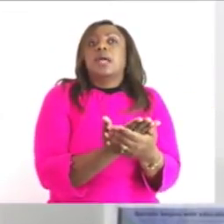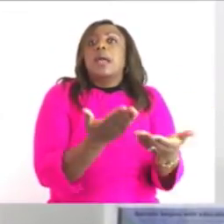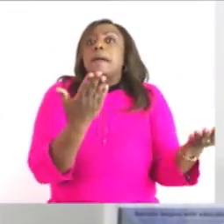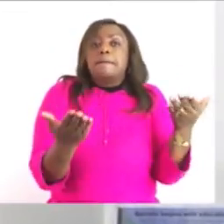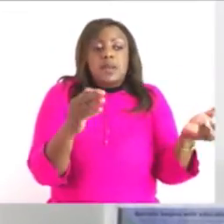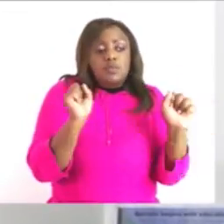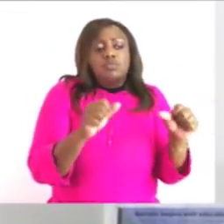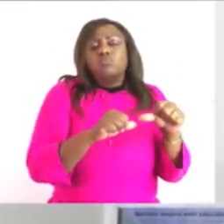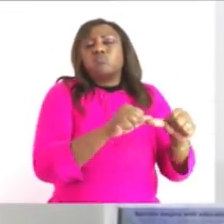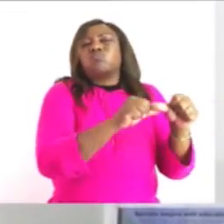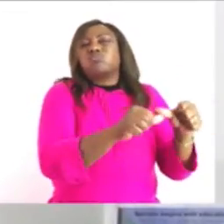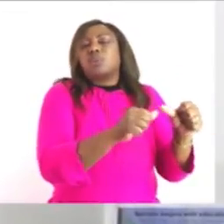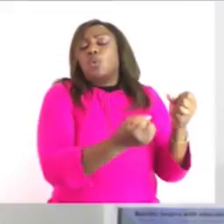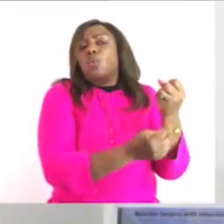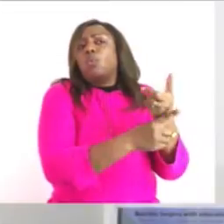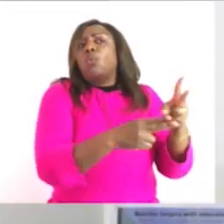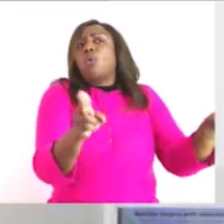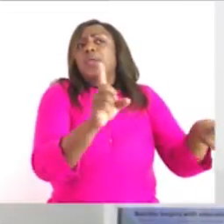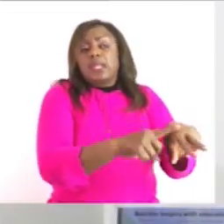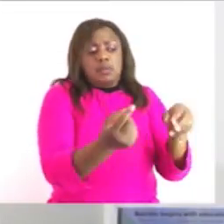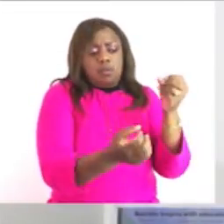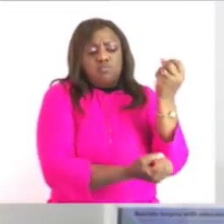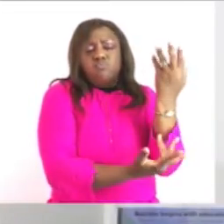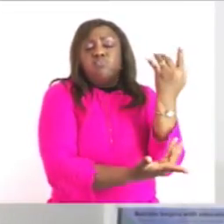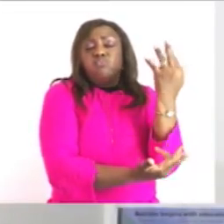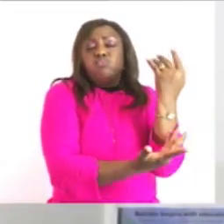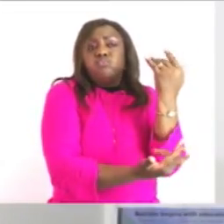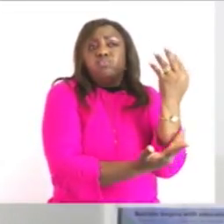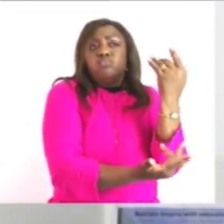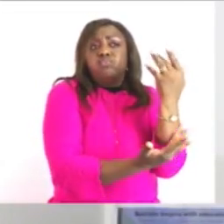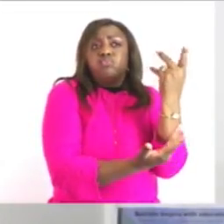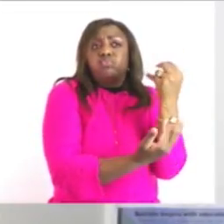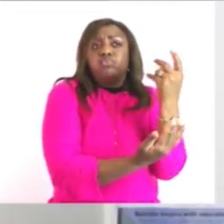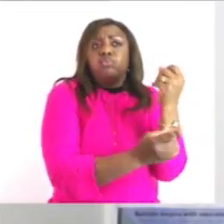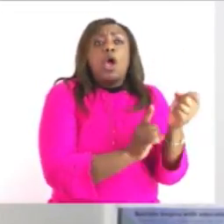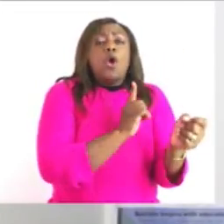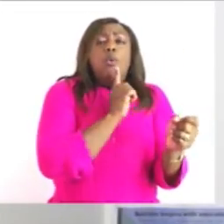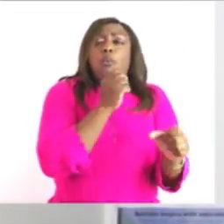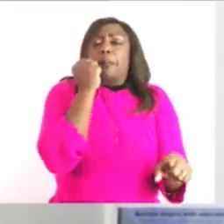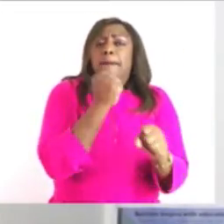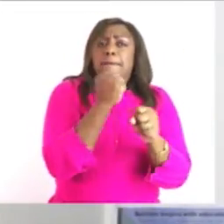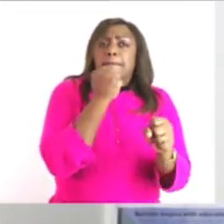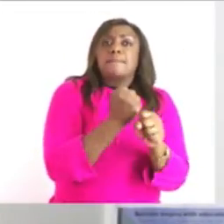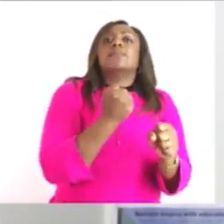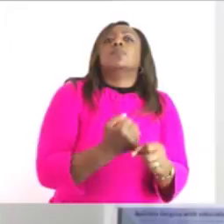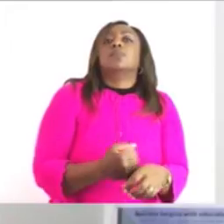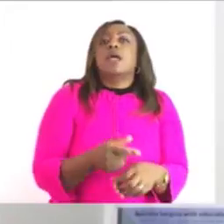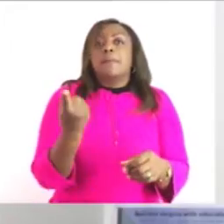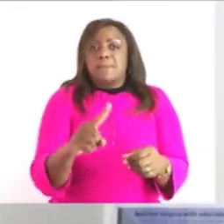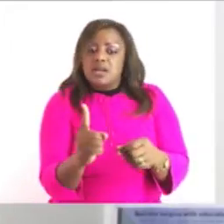time of water boiling so those could be the reason but even if you are to round off